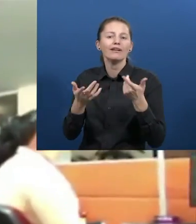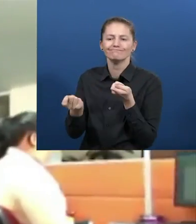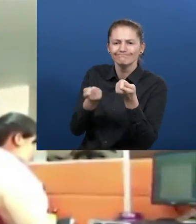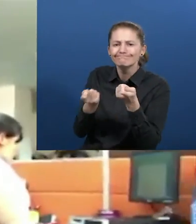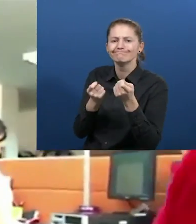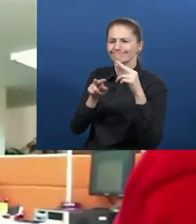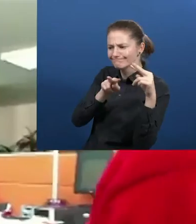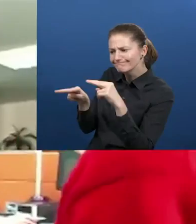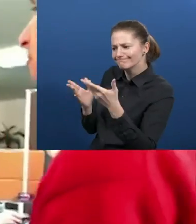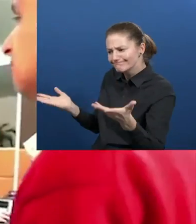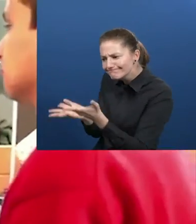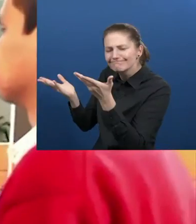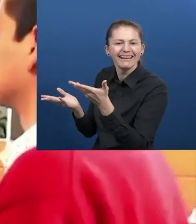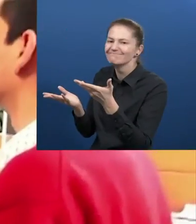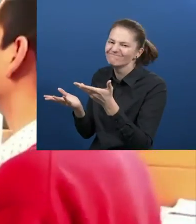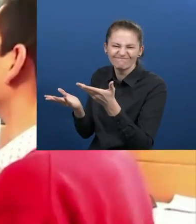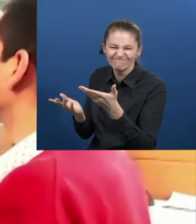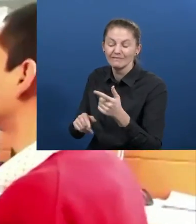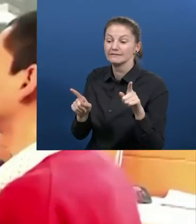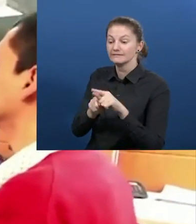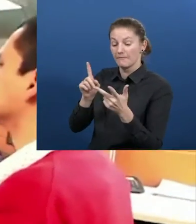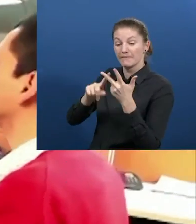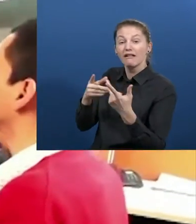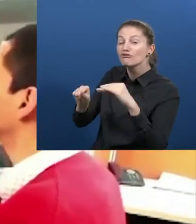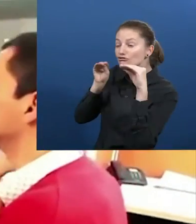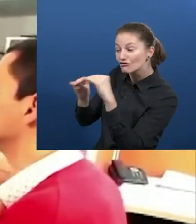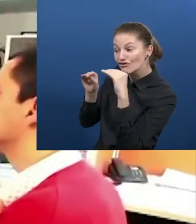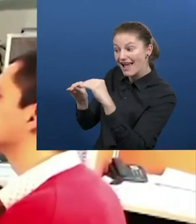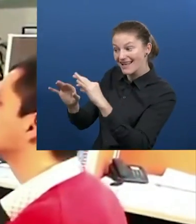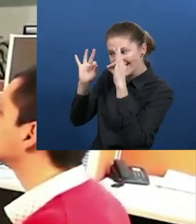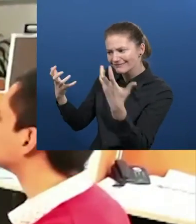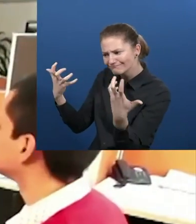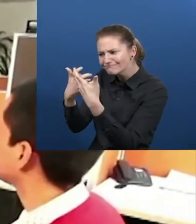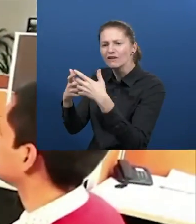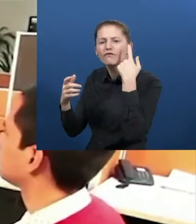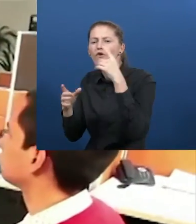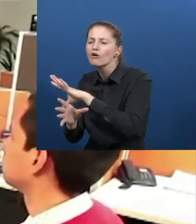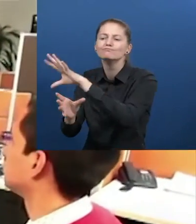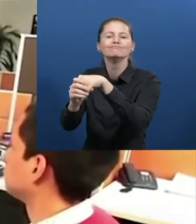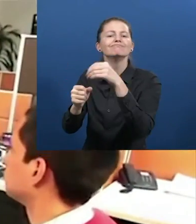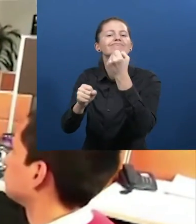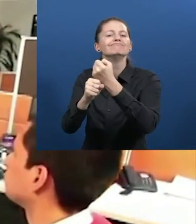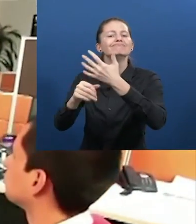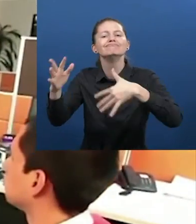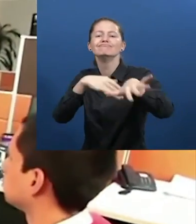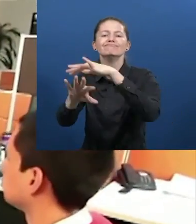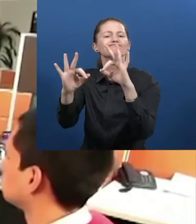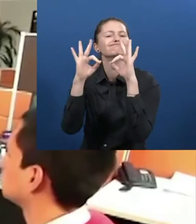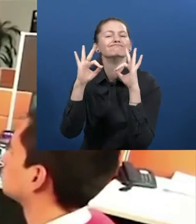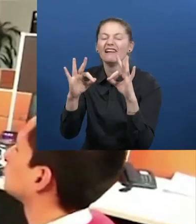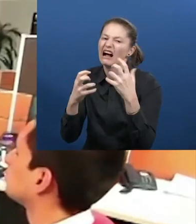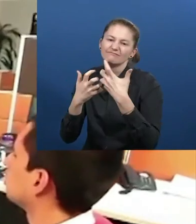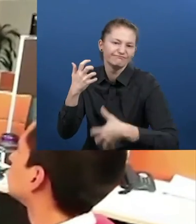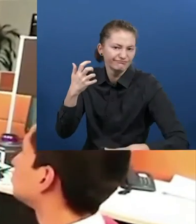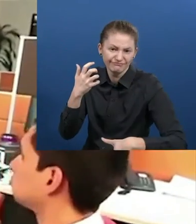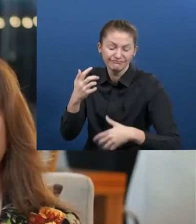de las personas con discapacidad, procesos de formación de las personas con discapacidad en oficios que no respondían a las dinámicas del mercado laboral